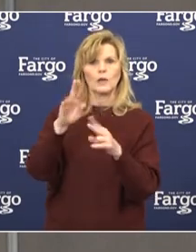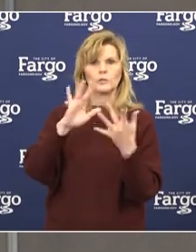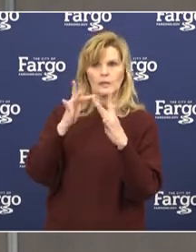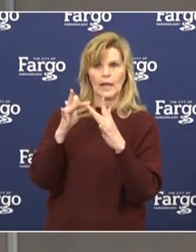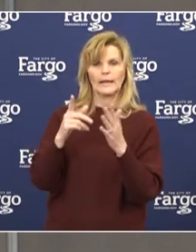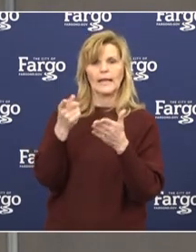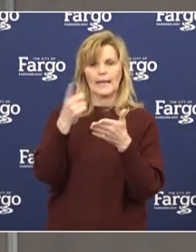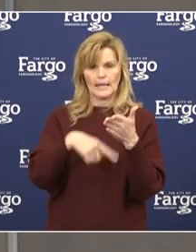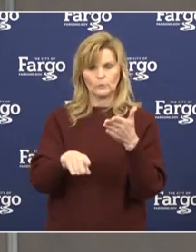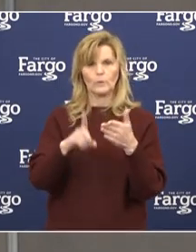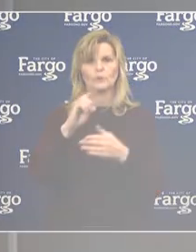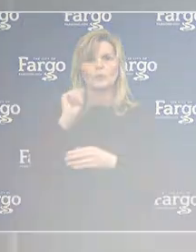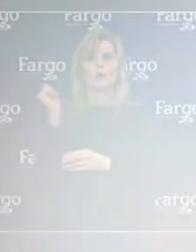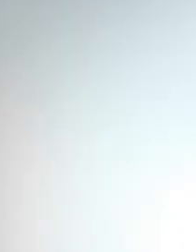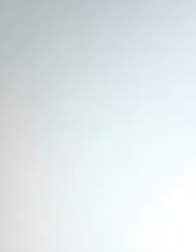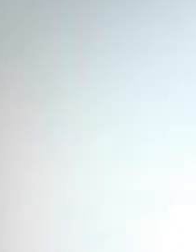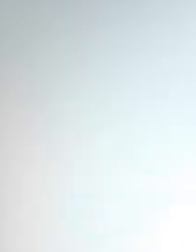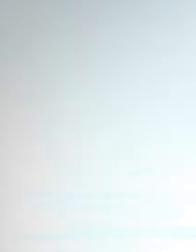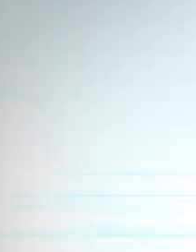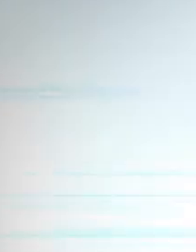we'll do it all from the cloud. Thank you.